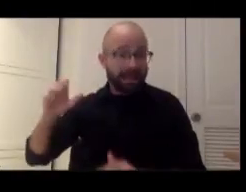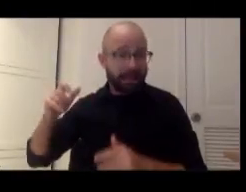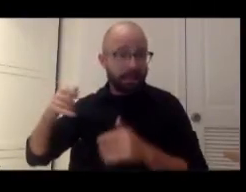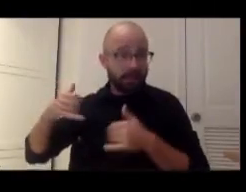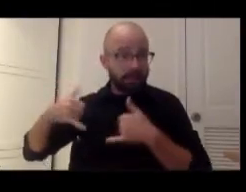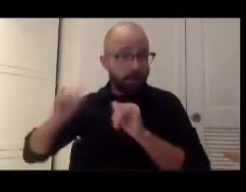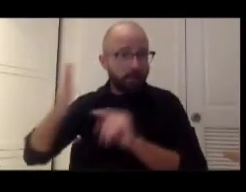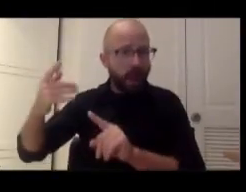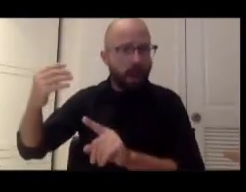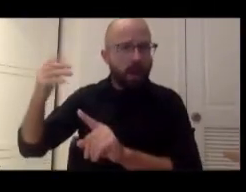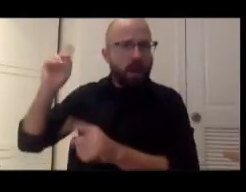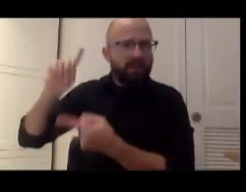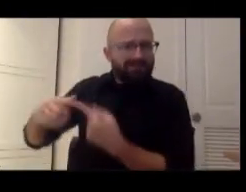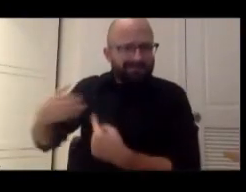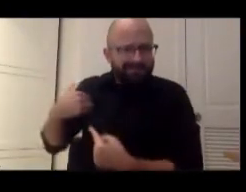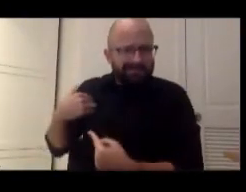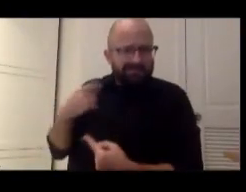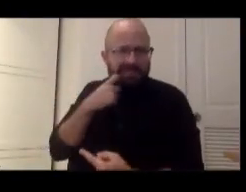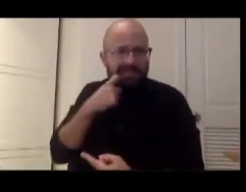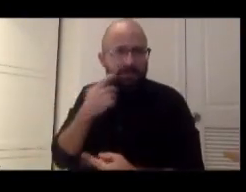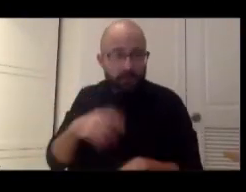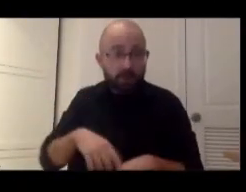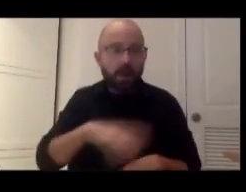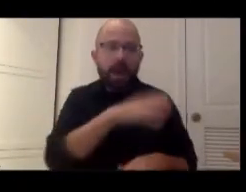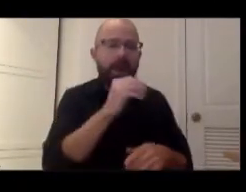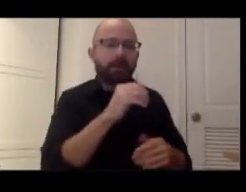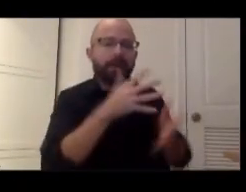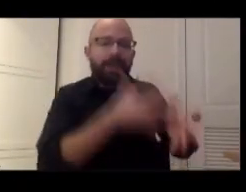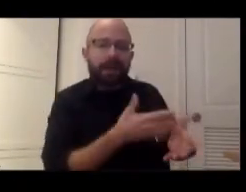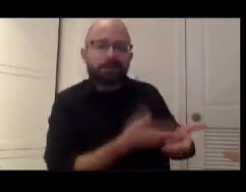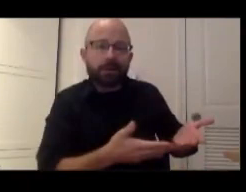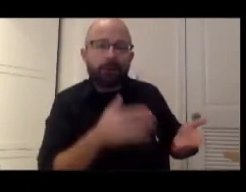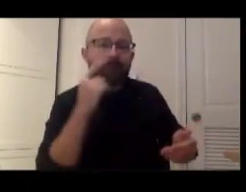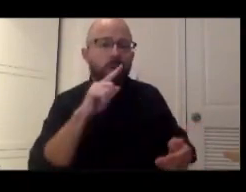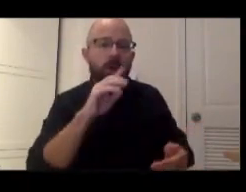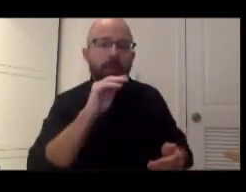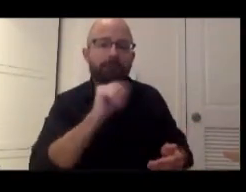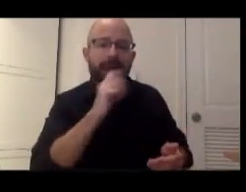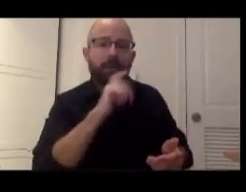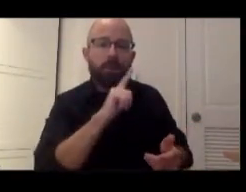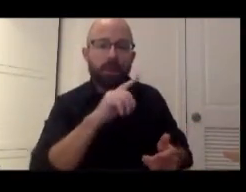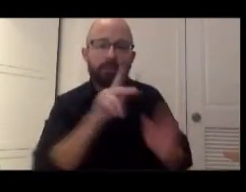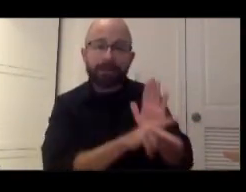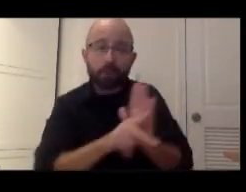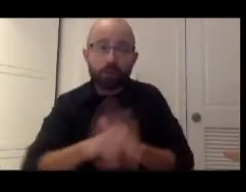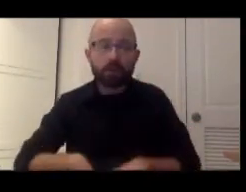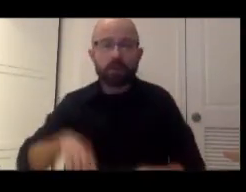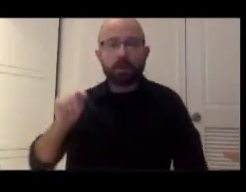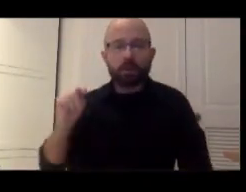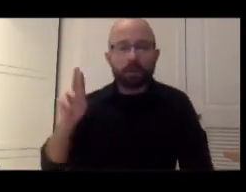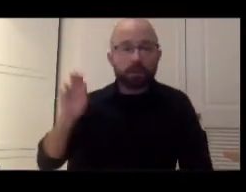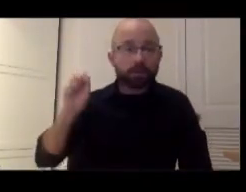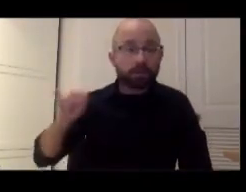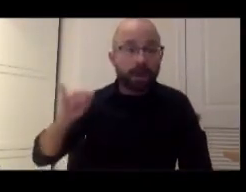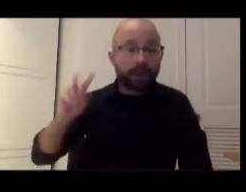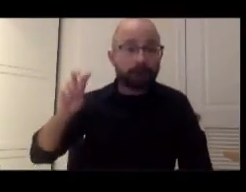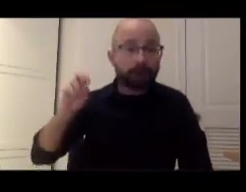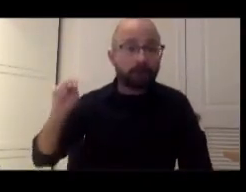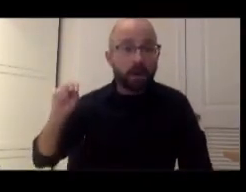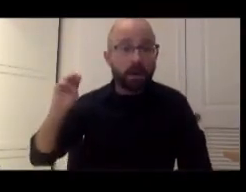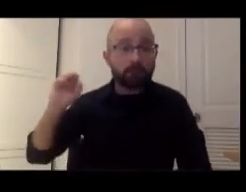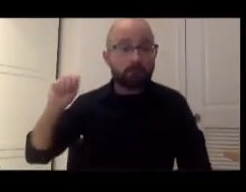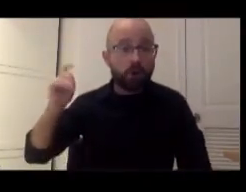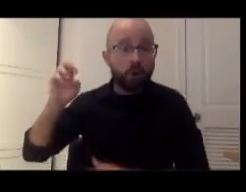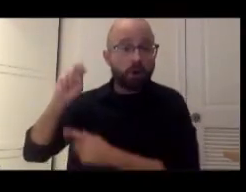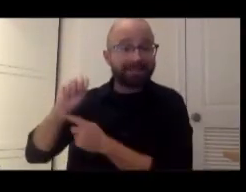the last effects from survivors of the Emanuel Massacre and also Trayvon Martin's last effects. And I think the power I